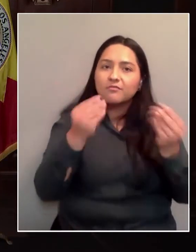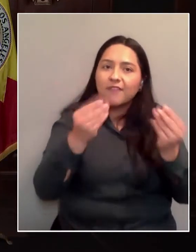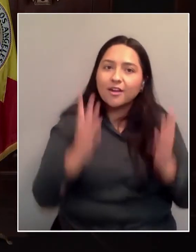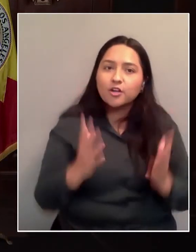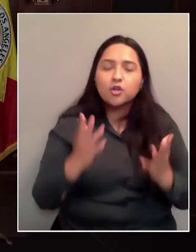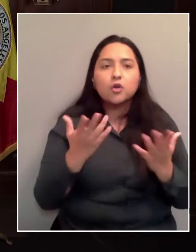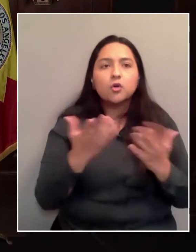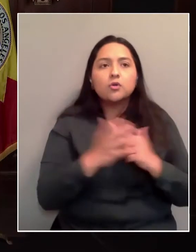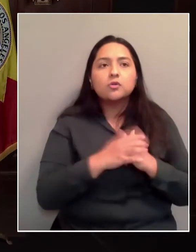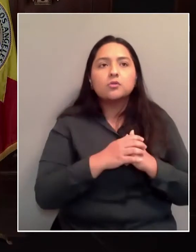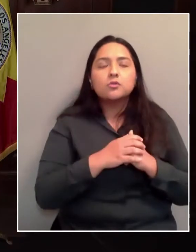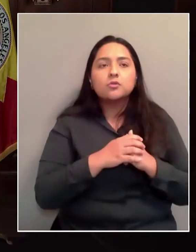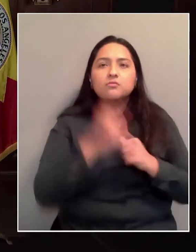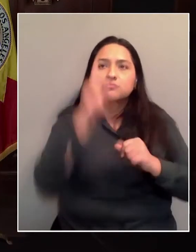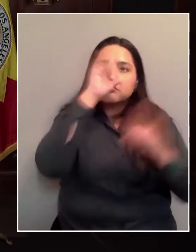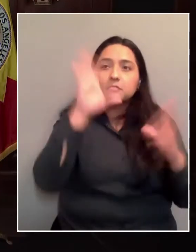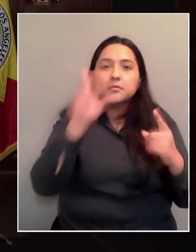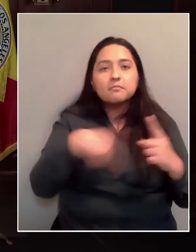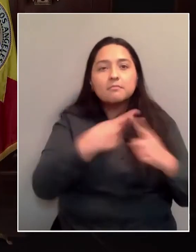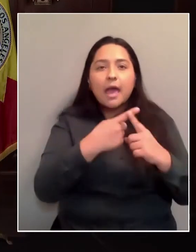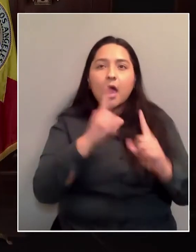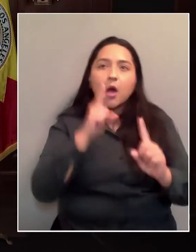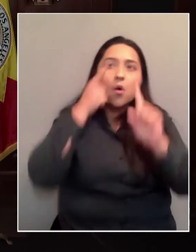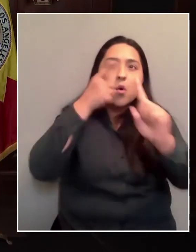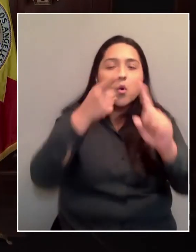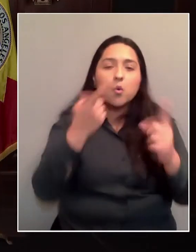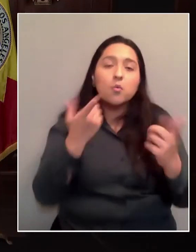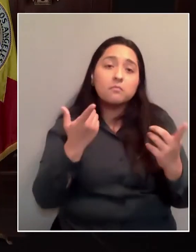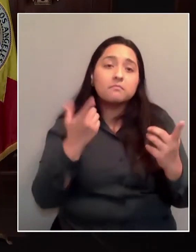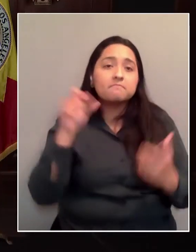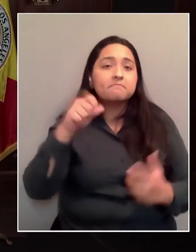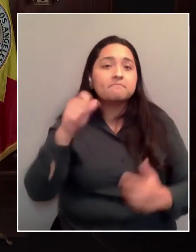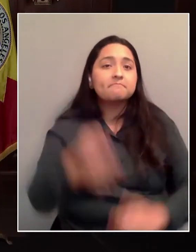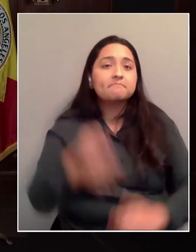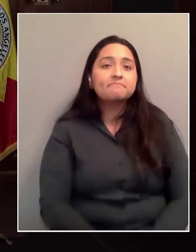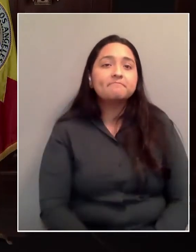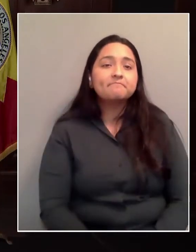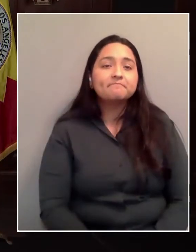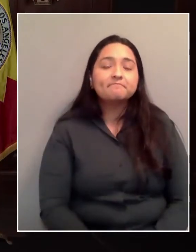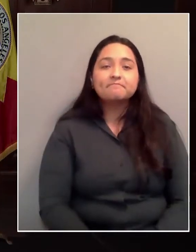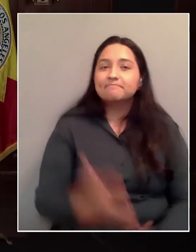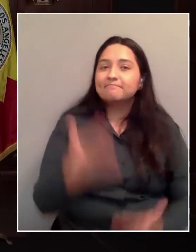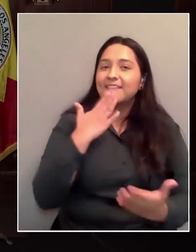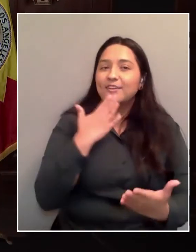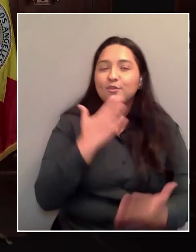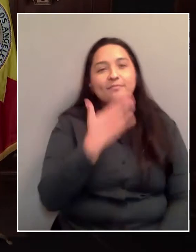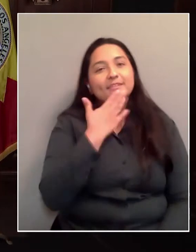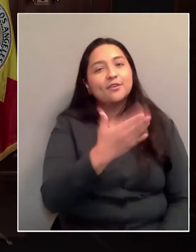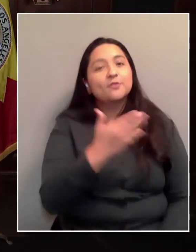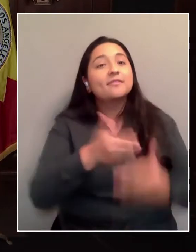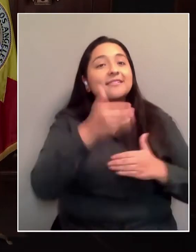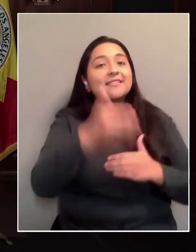would look like. And let's see if we can try to get gun for that. Thanks, man. you. Next question, please.